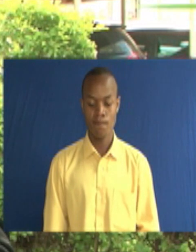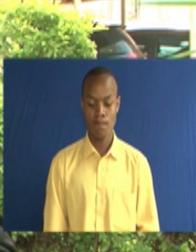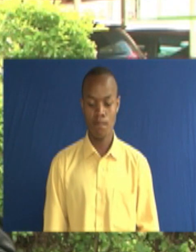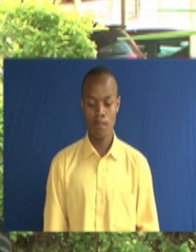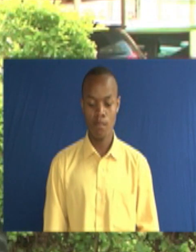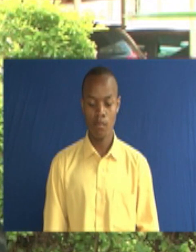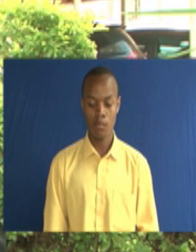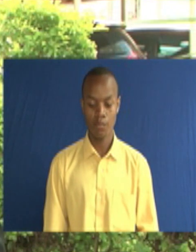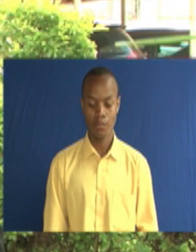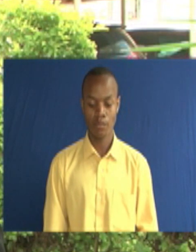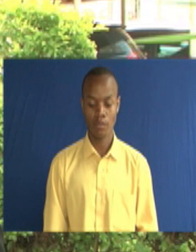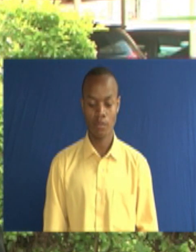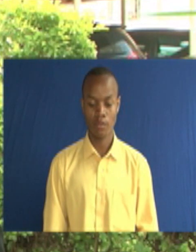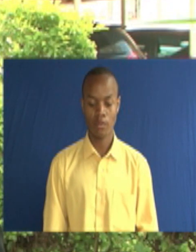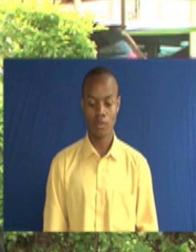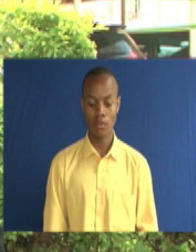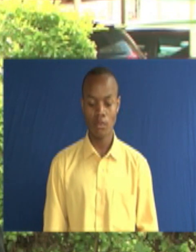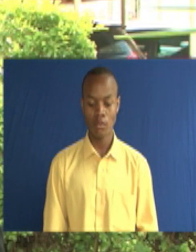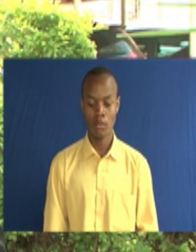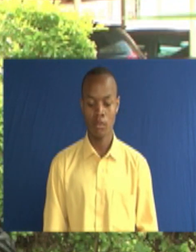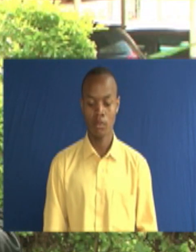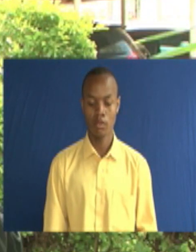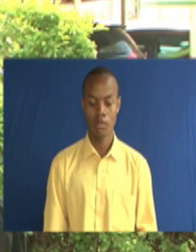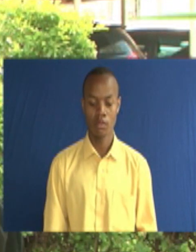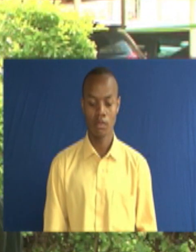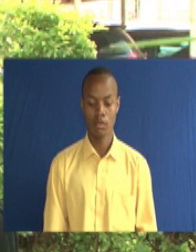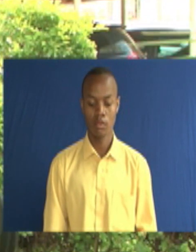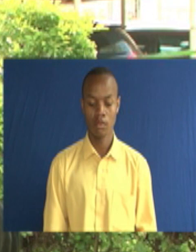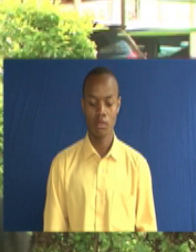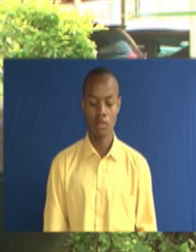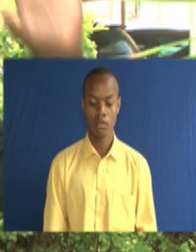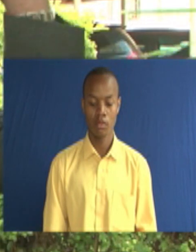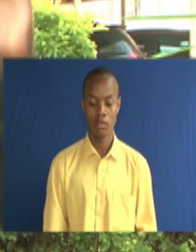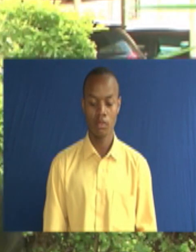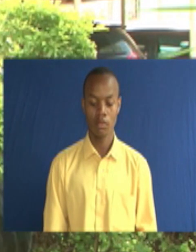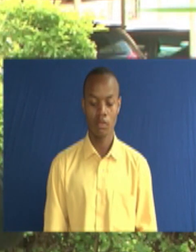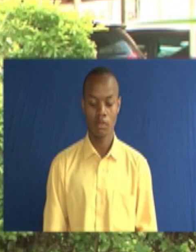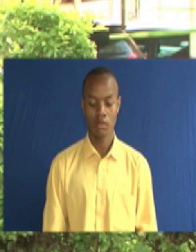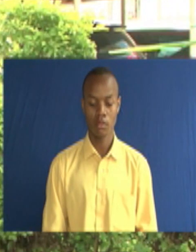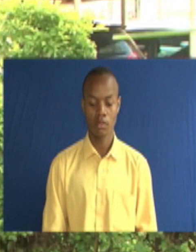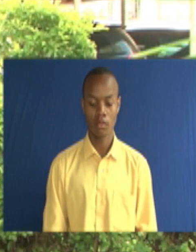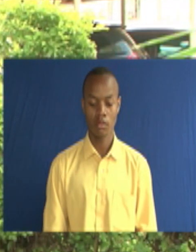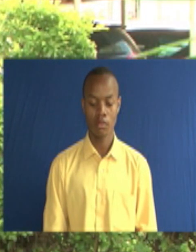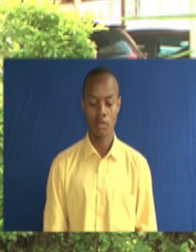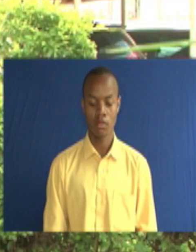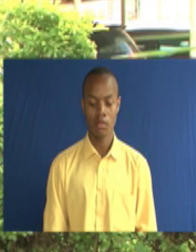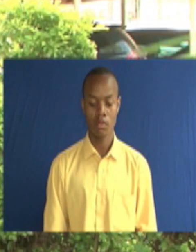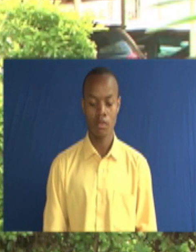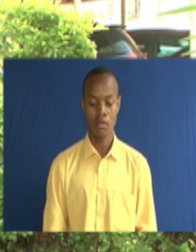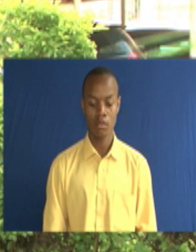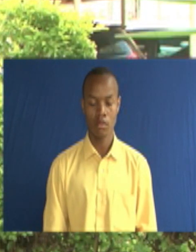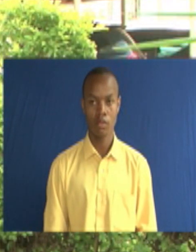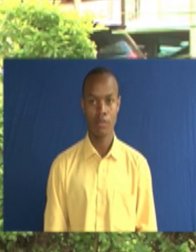coronavirus out there. Because people think we have, because we have sign language interpreters,